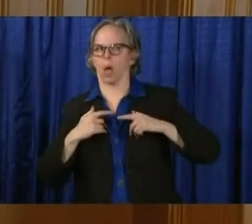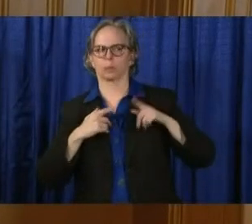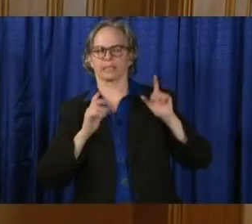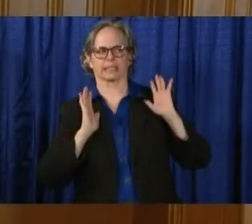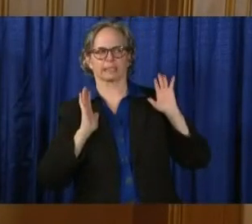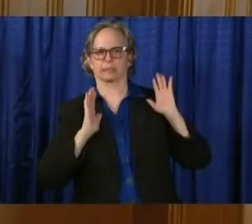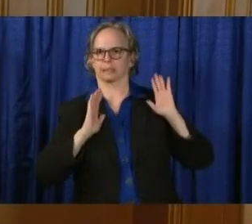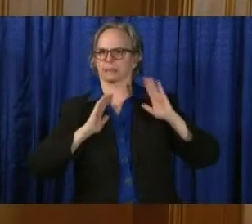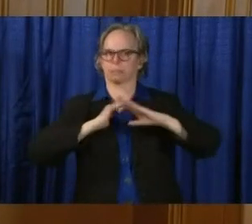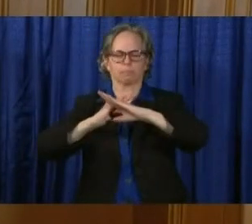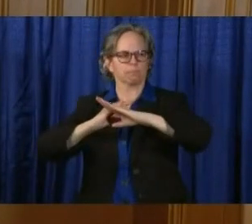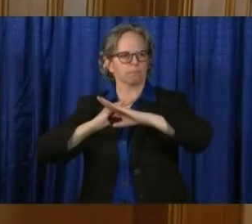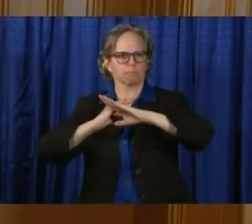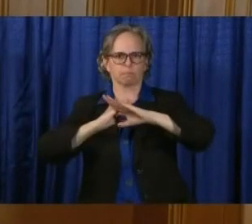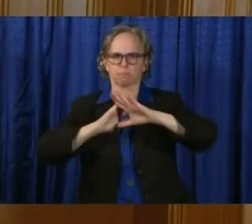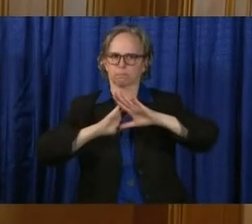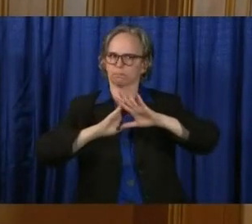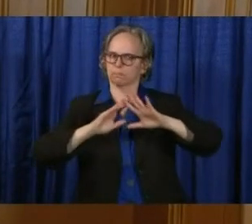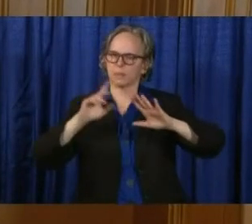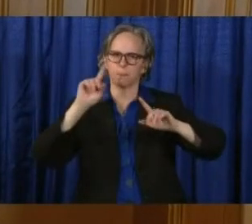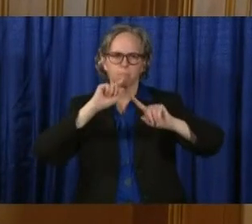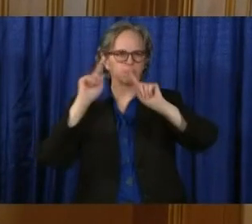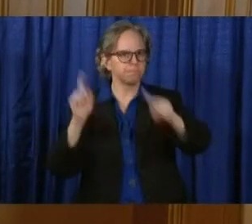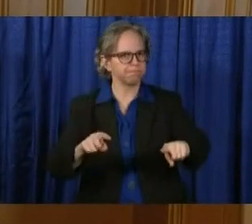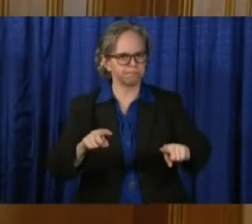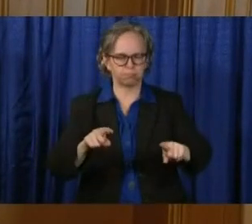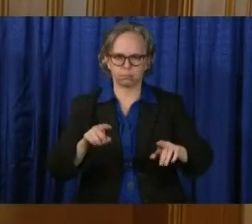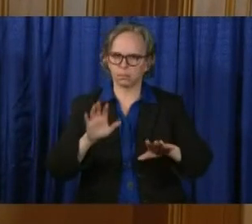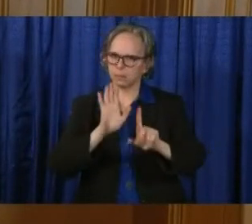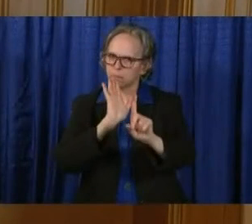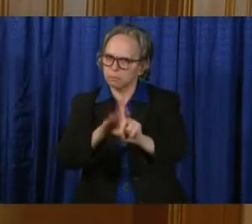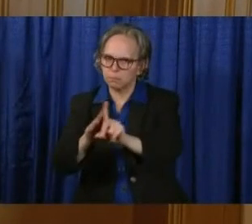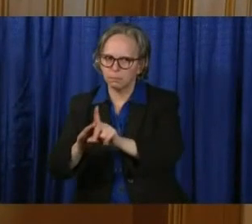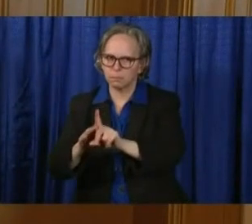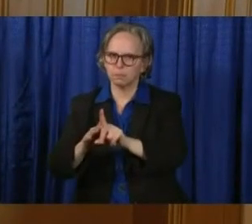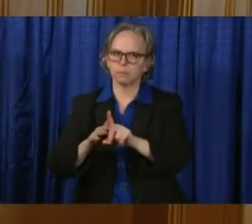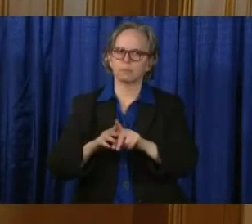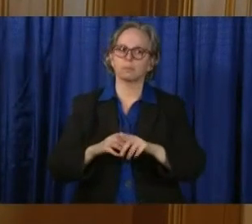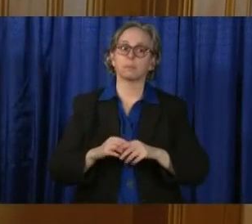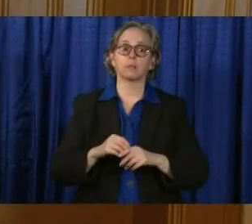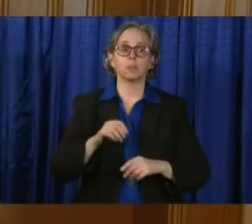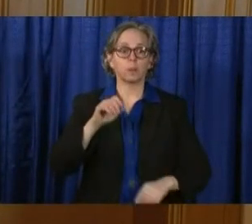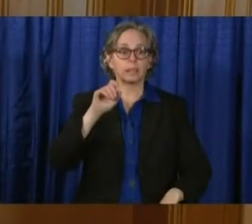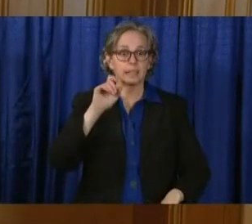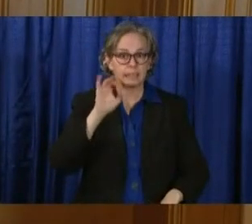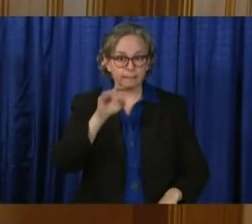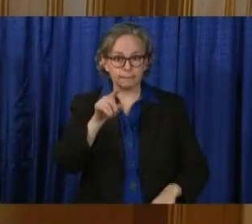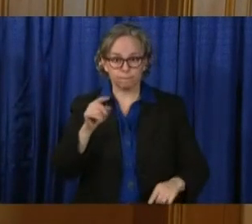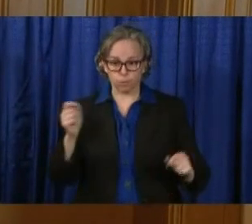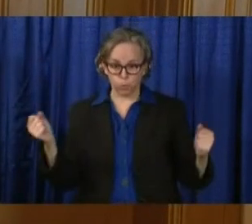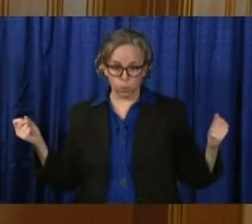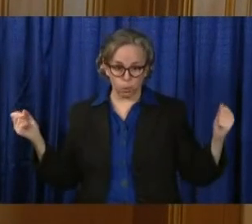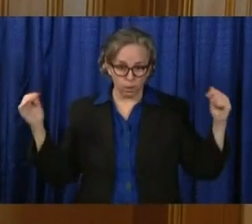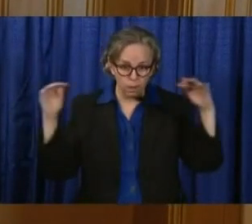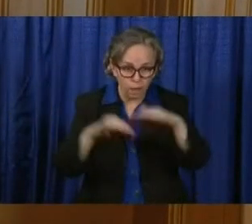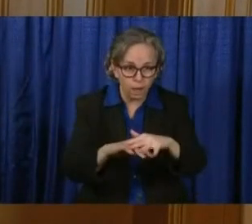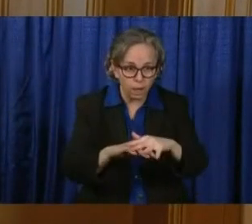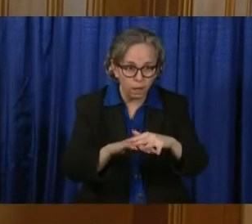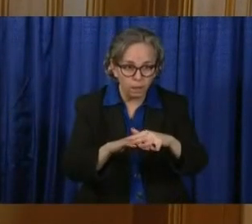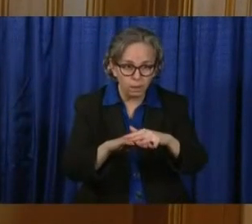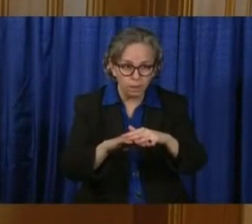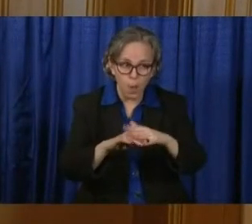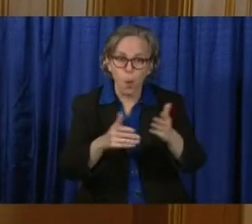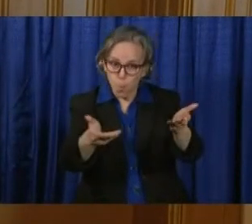But just as a very specific reminder to folks who are coming back from Florida, we want you to come back.